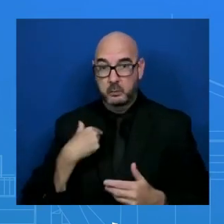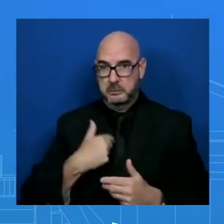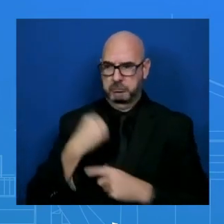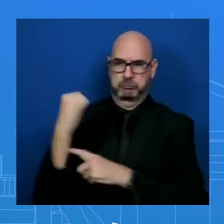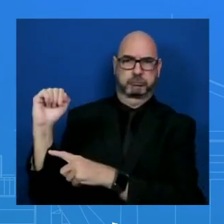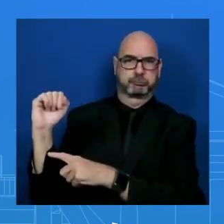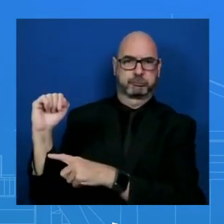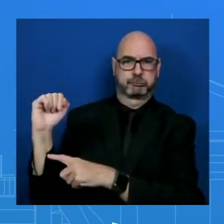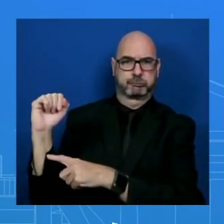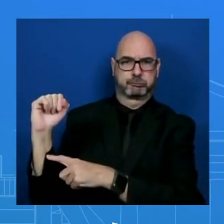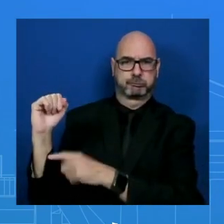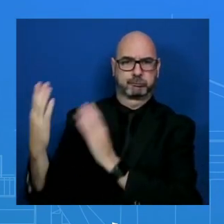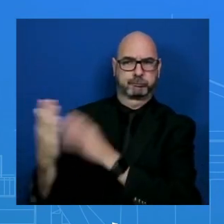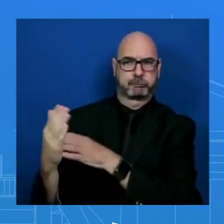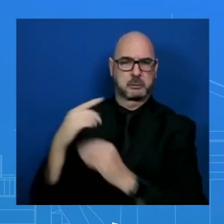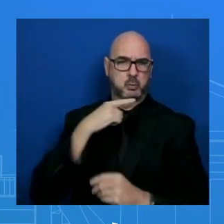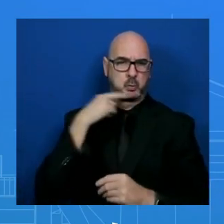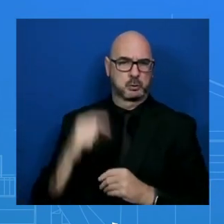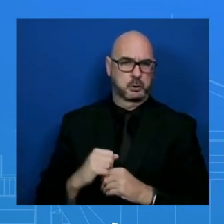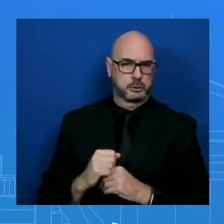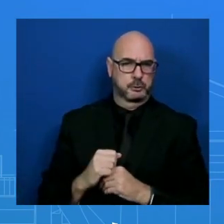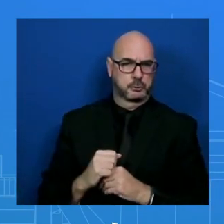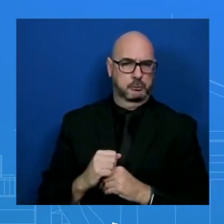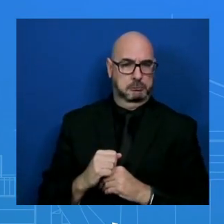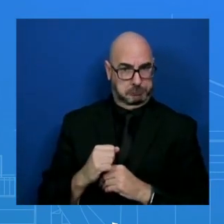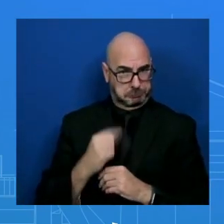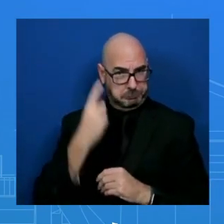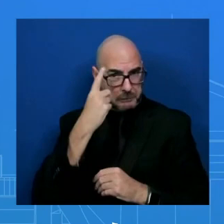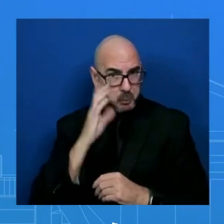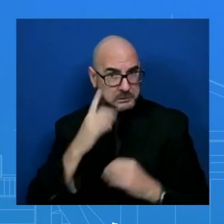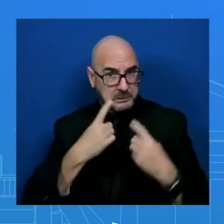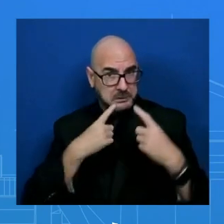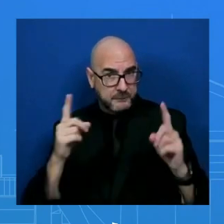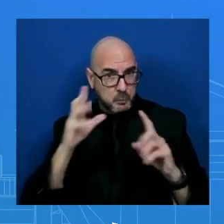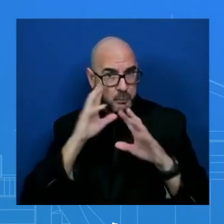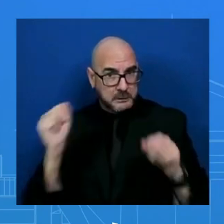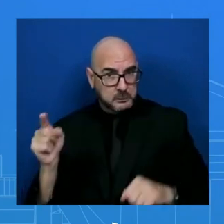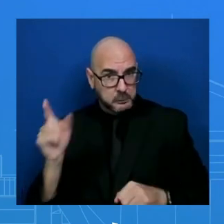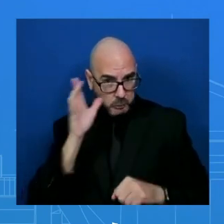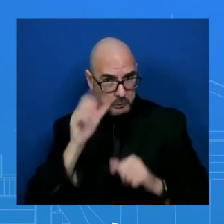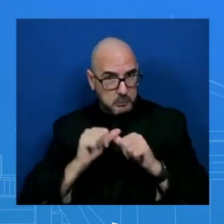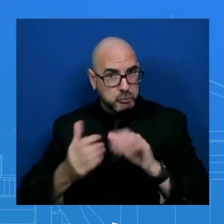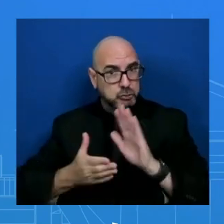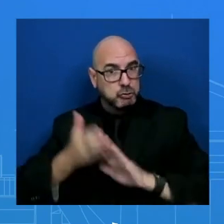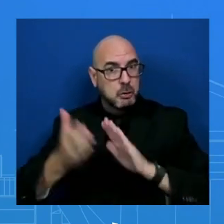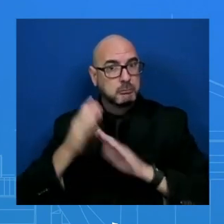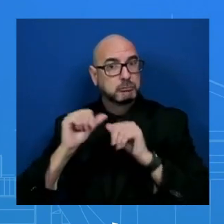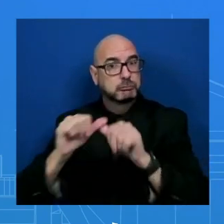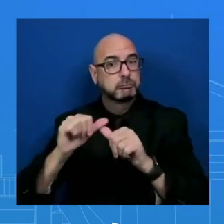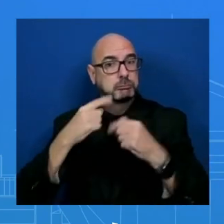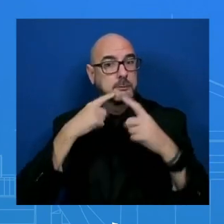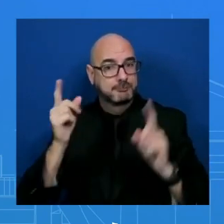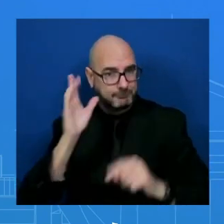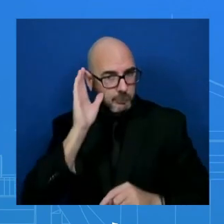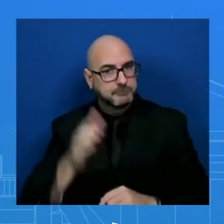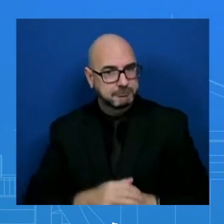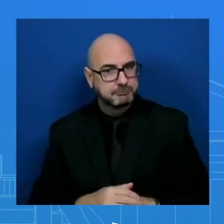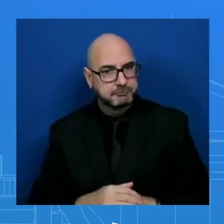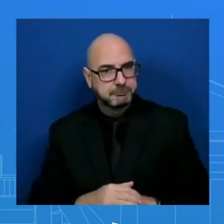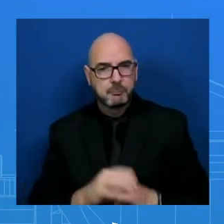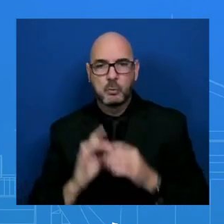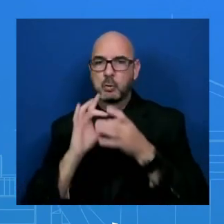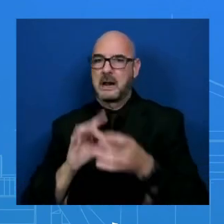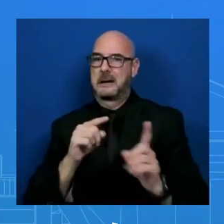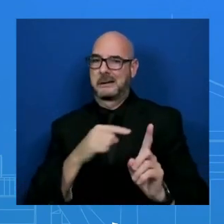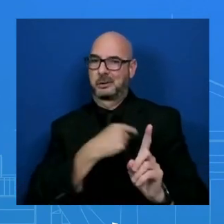a significant achievement of President Biden and one that we expect to continue. With respect to China, I'm not sure I'd agree with your characterization of the previous